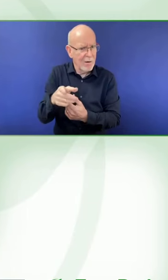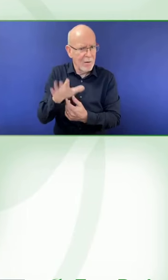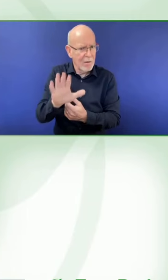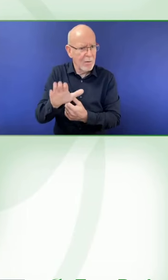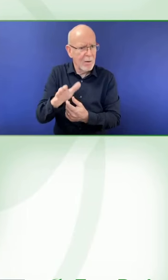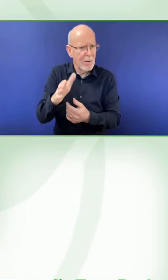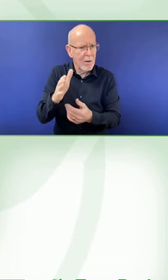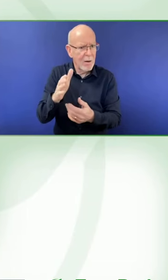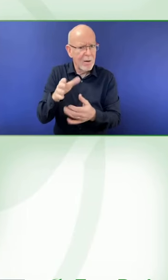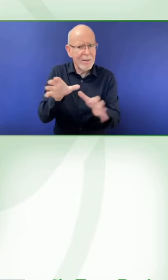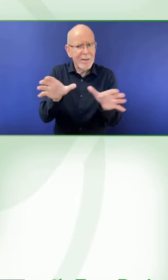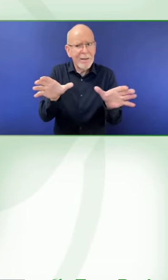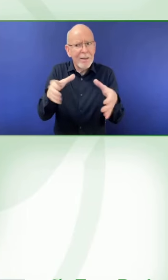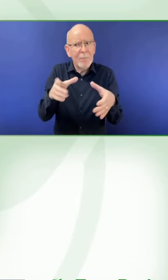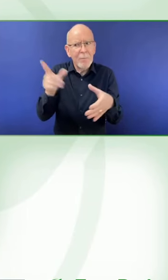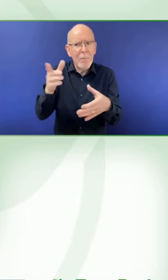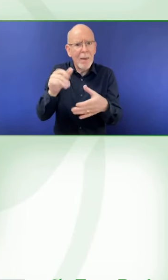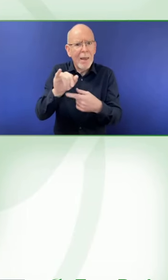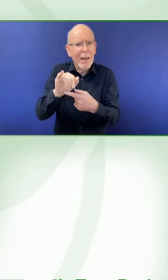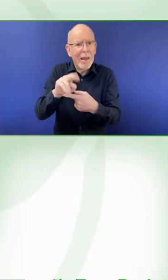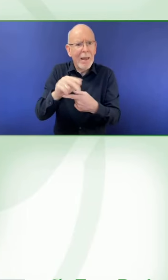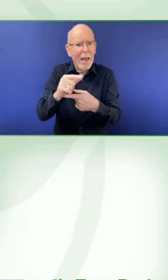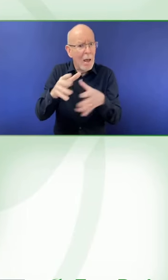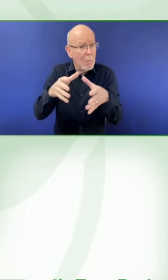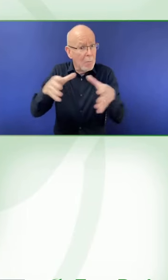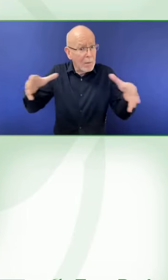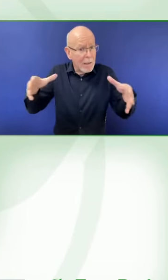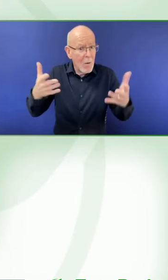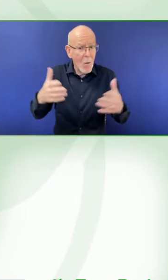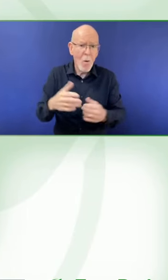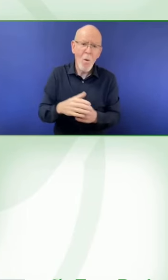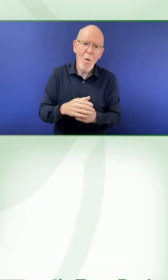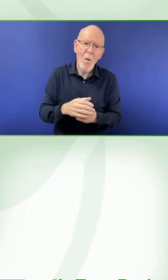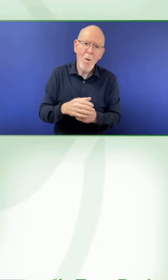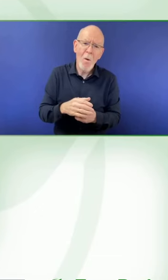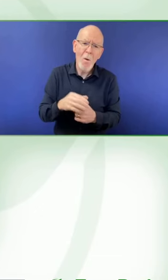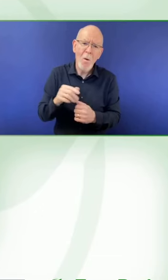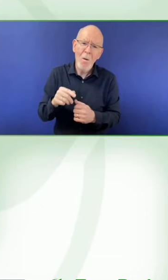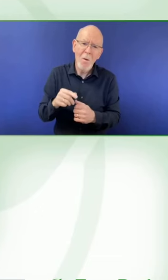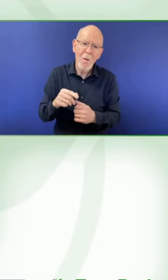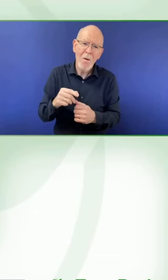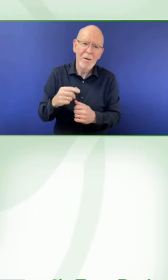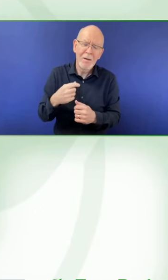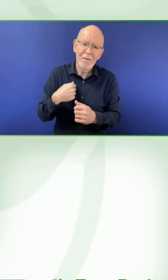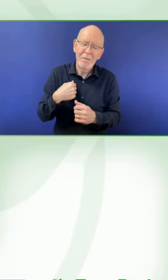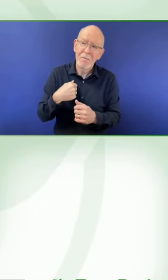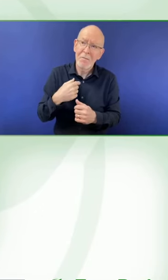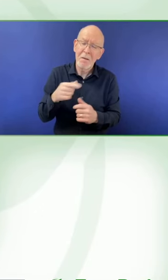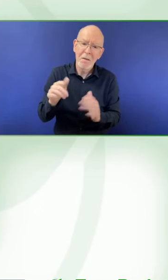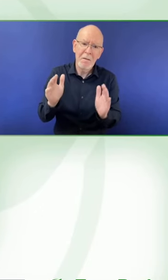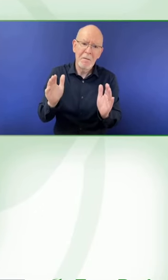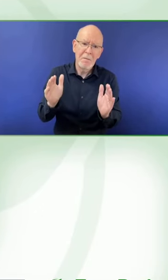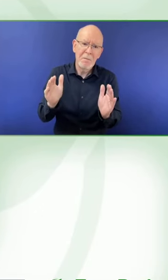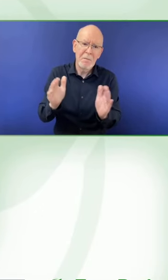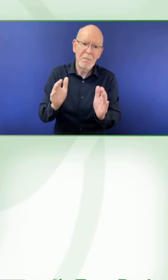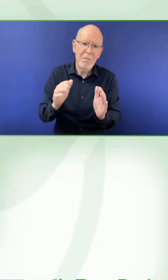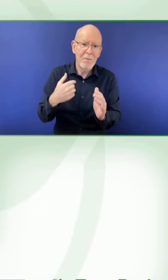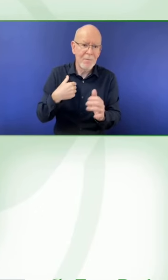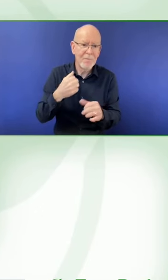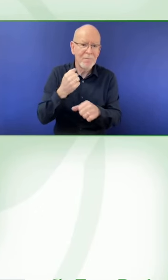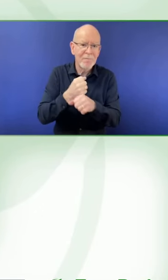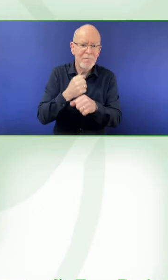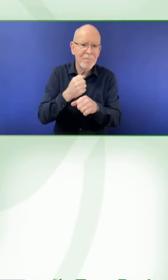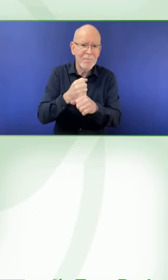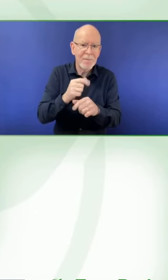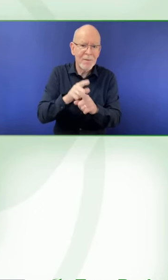different levels. And so there are certain people from within our team who found their way within the company and they are our ambassadors at